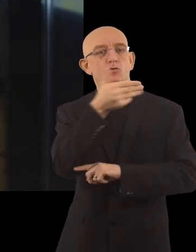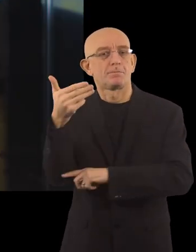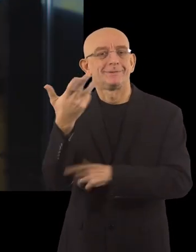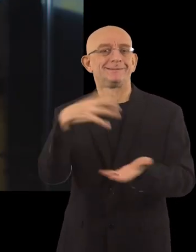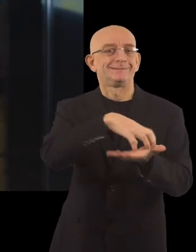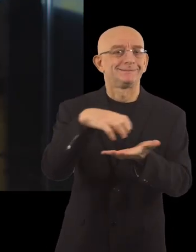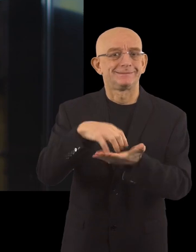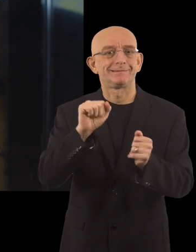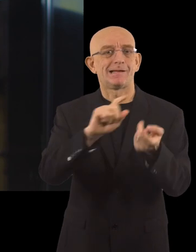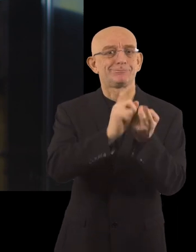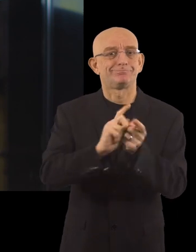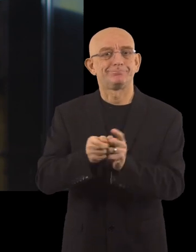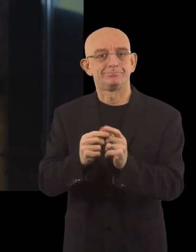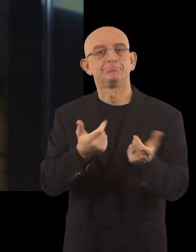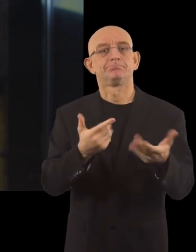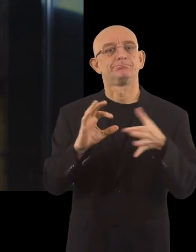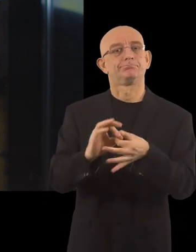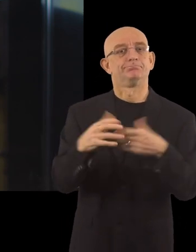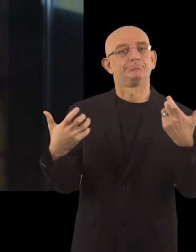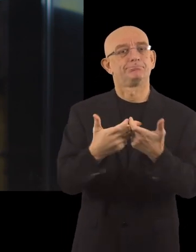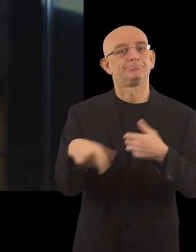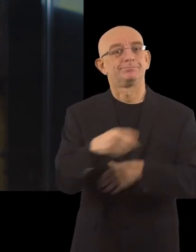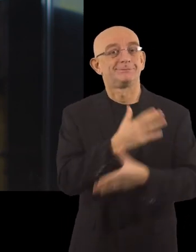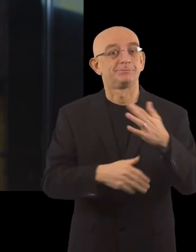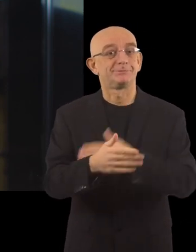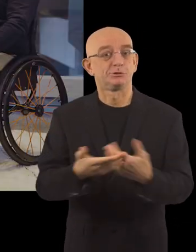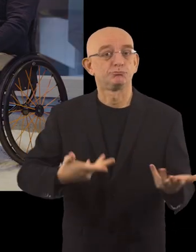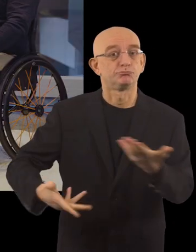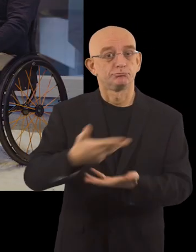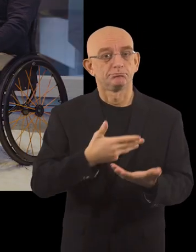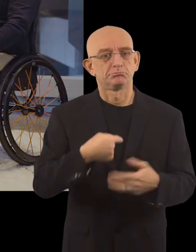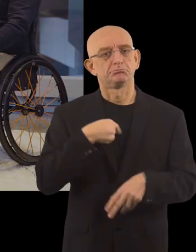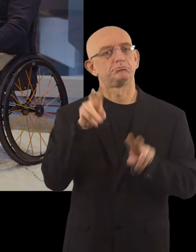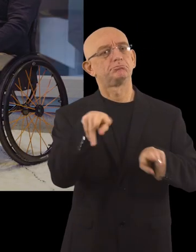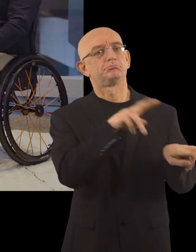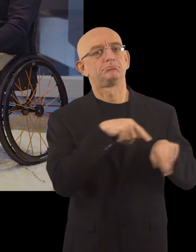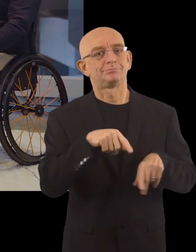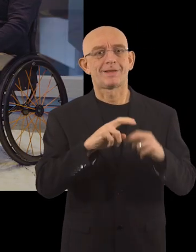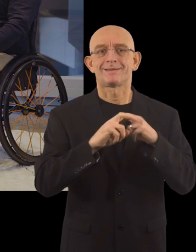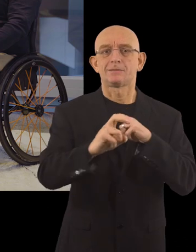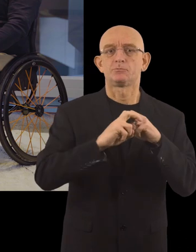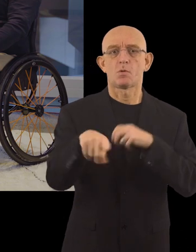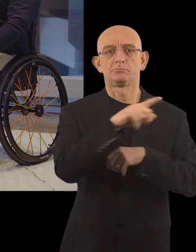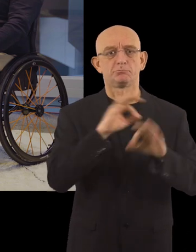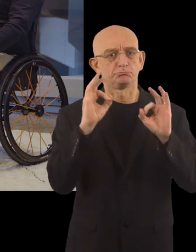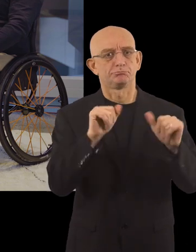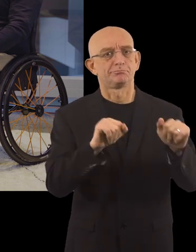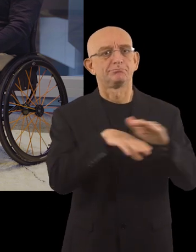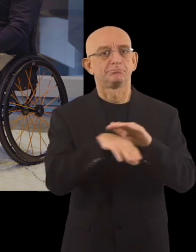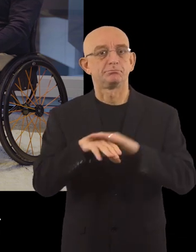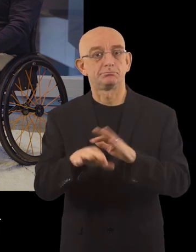or cities to adapt for people with disabilities. I walk around the city, I see public transport is